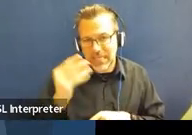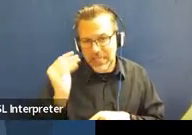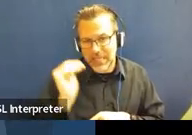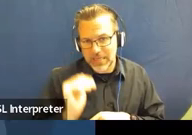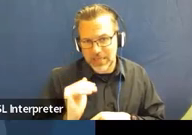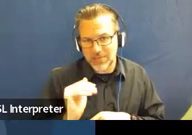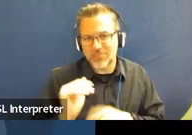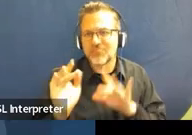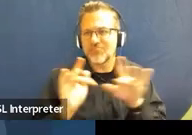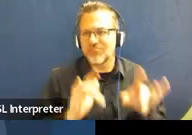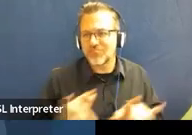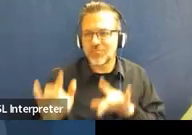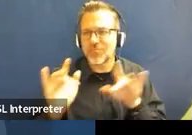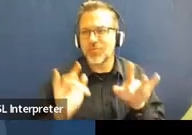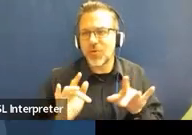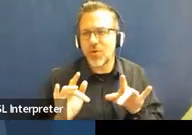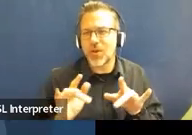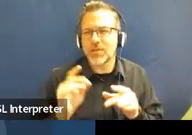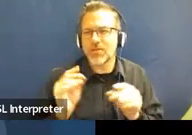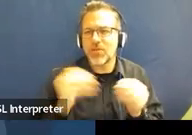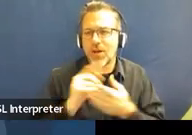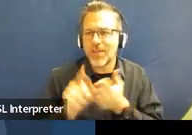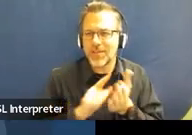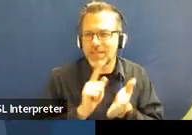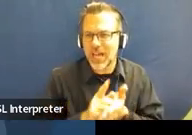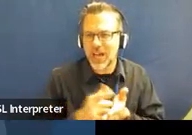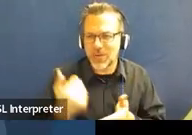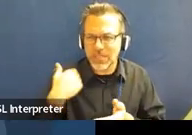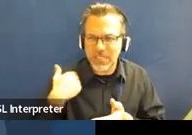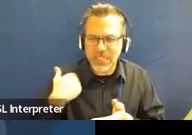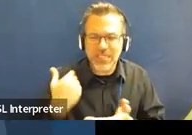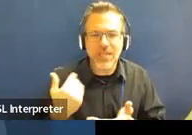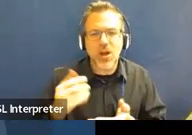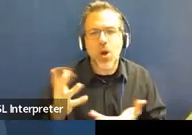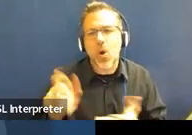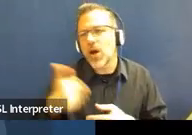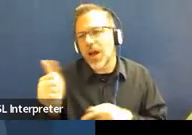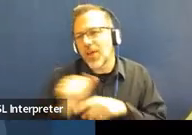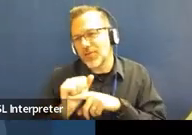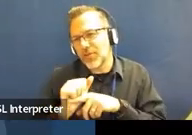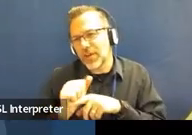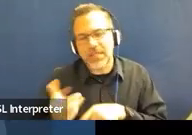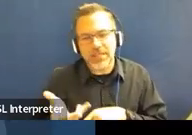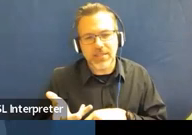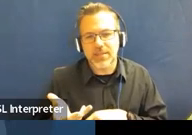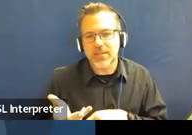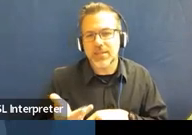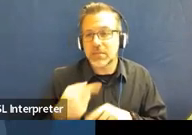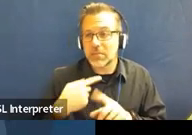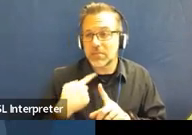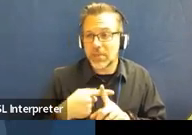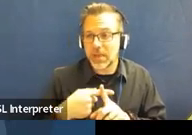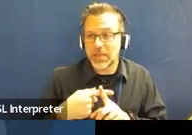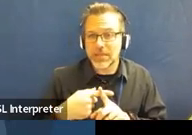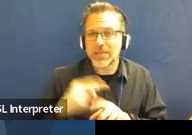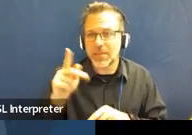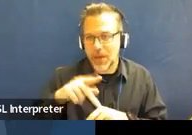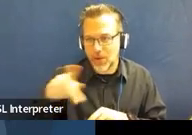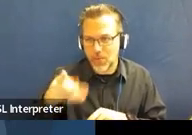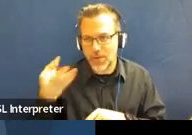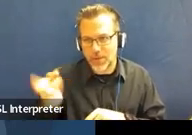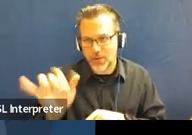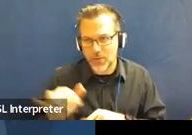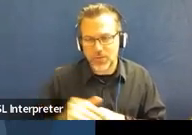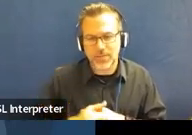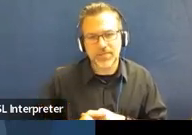recordings for office hours we've already done or other trainings that have already been recorded, as well as the corresponding PowerPoints,